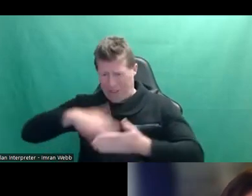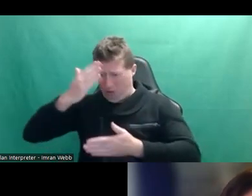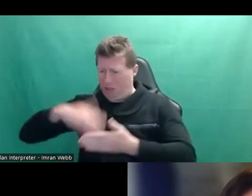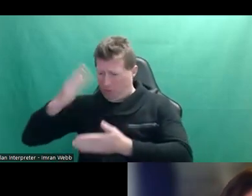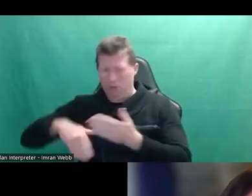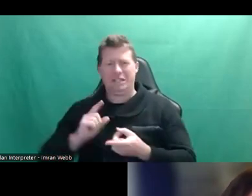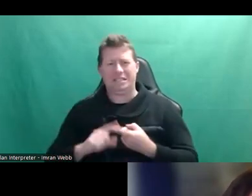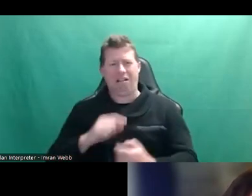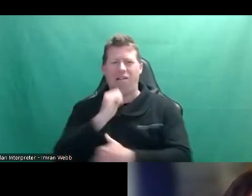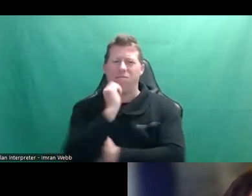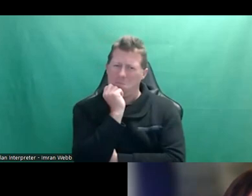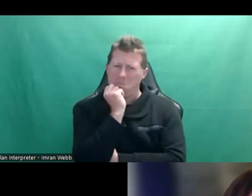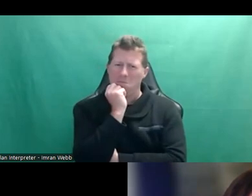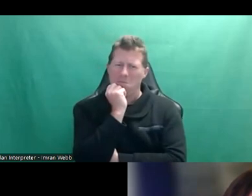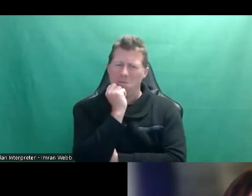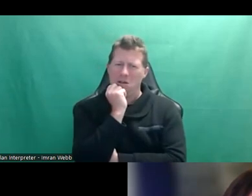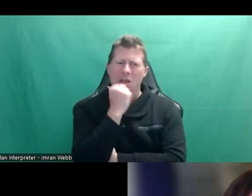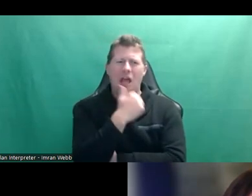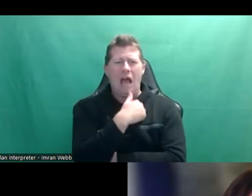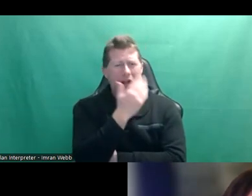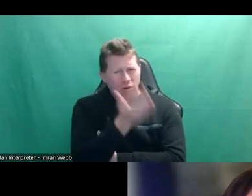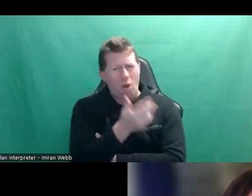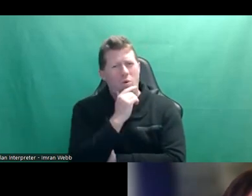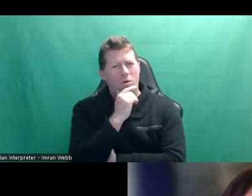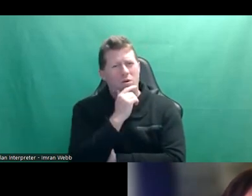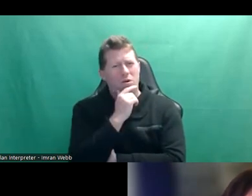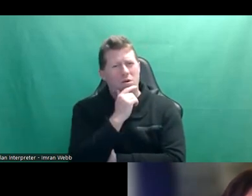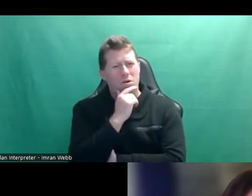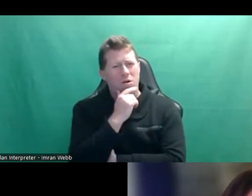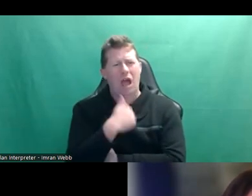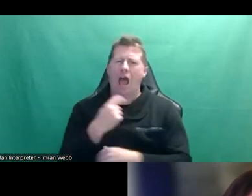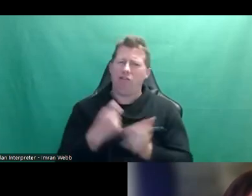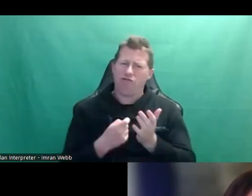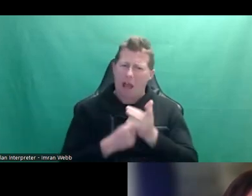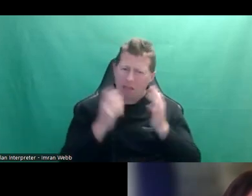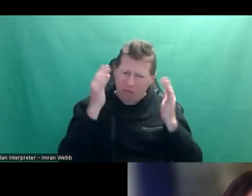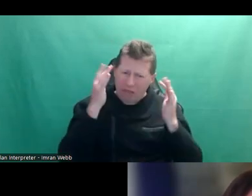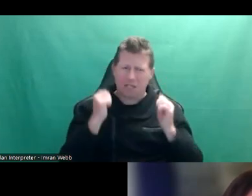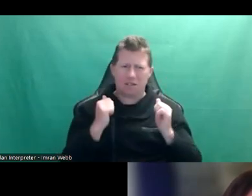of say, actually, do you know what? I need some thinking time before I make a decision on that.